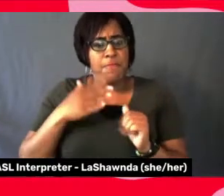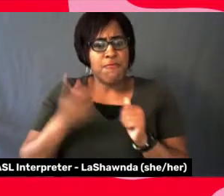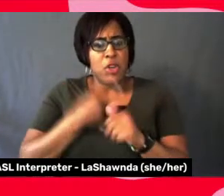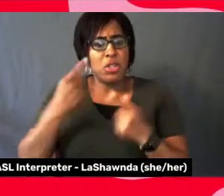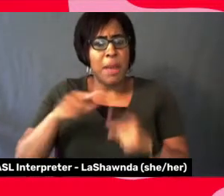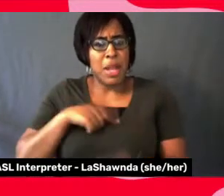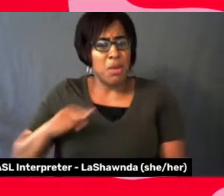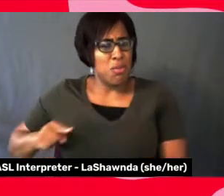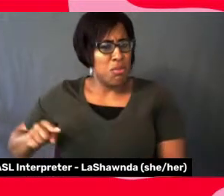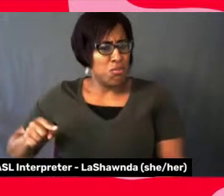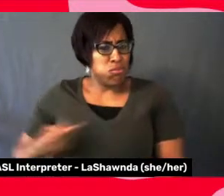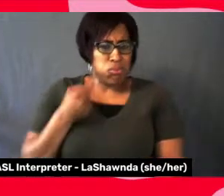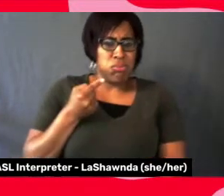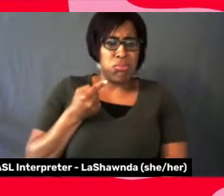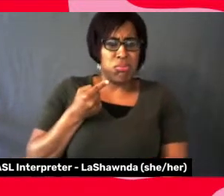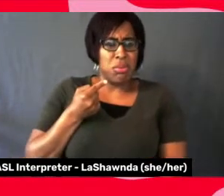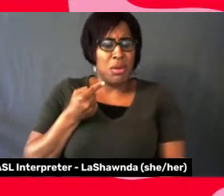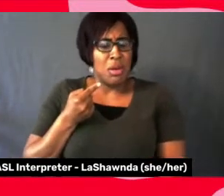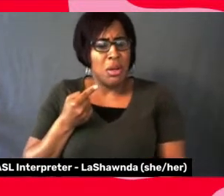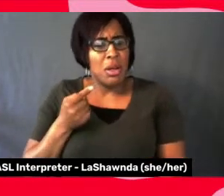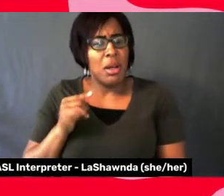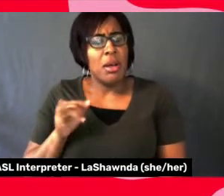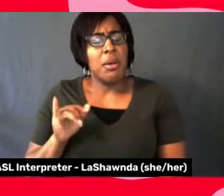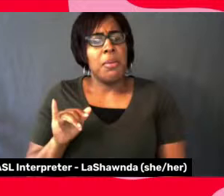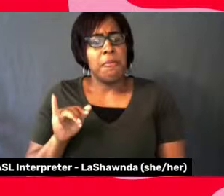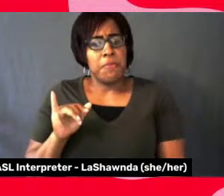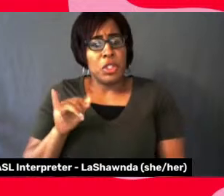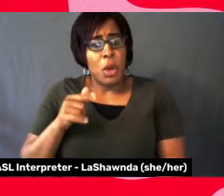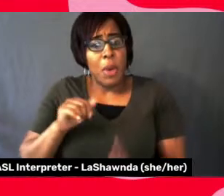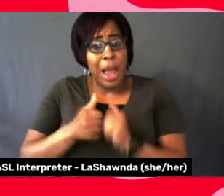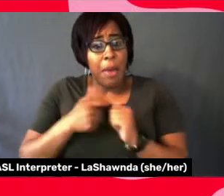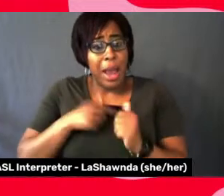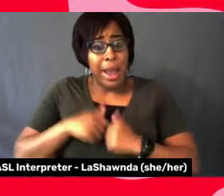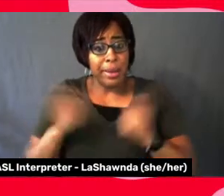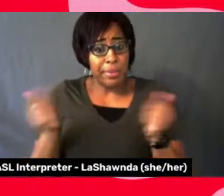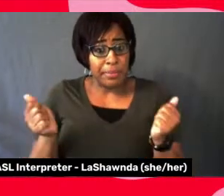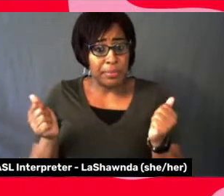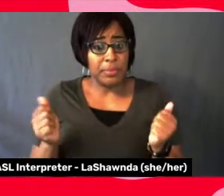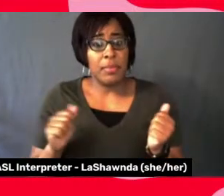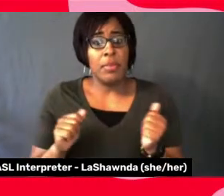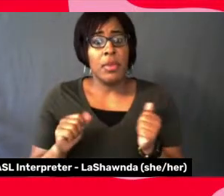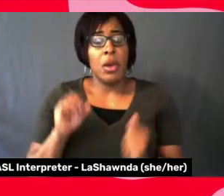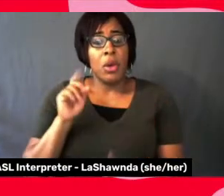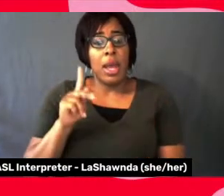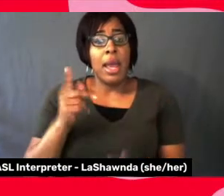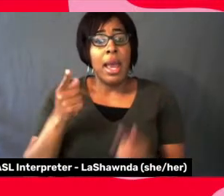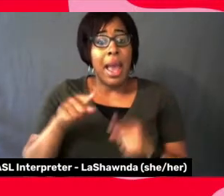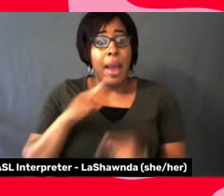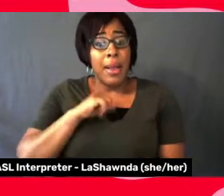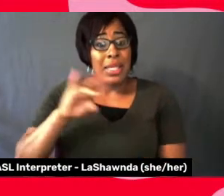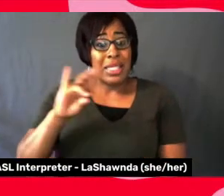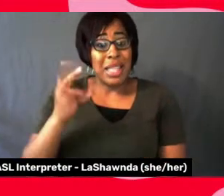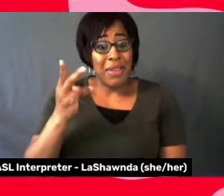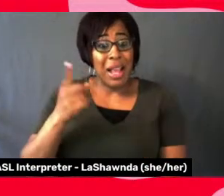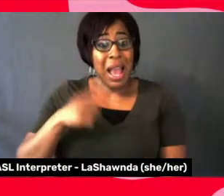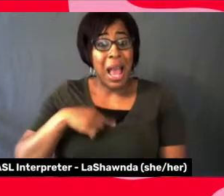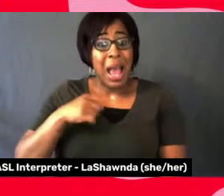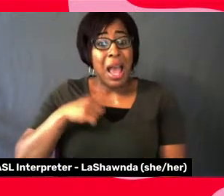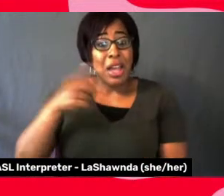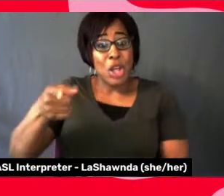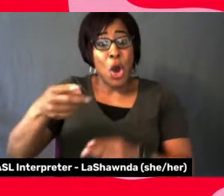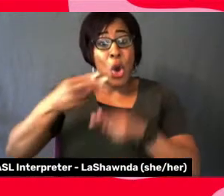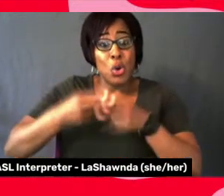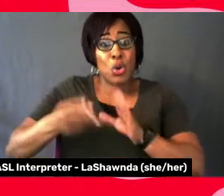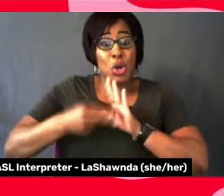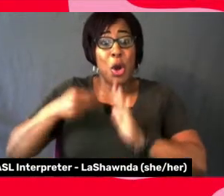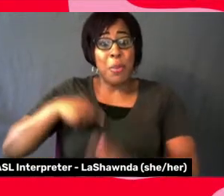have my, my way of staying authentic. Okay. When I was seven years old, y'all call me a black nigga. I looked at myself and I said,